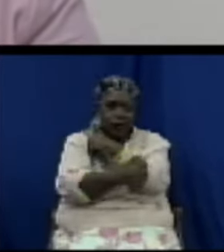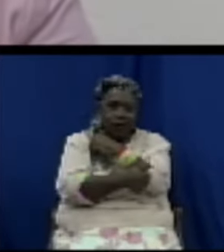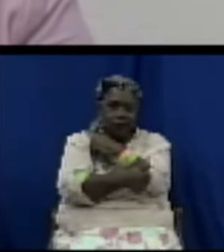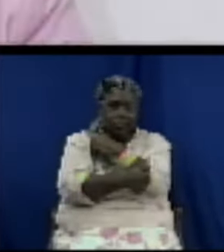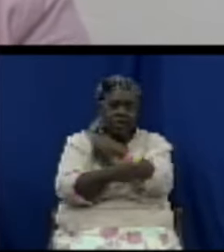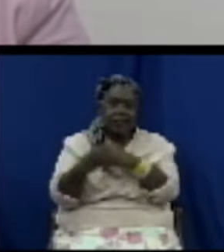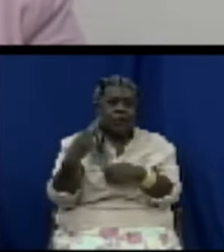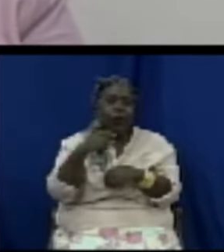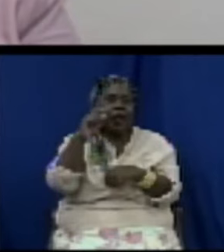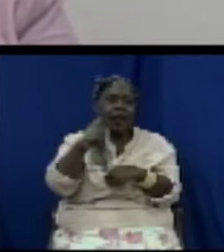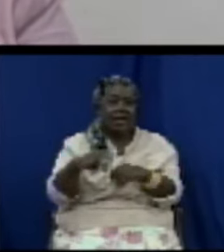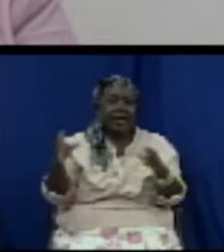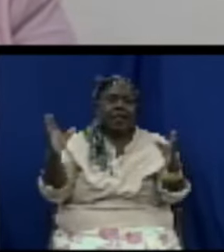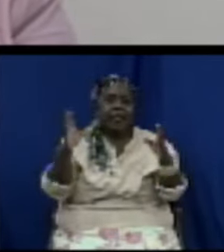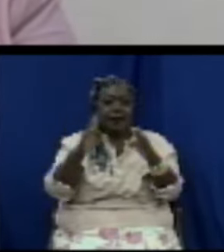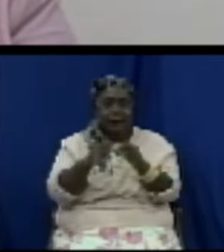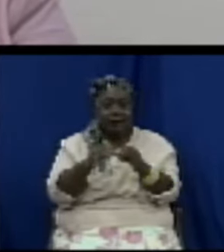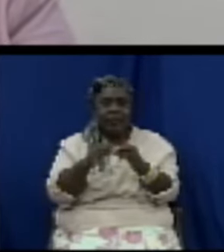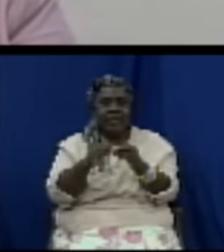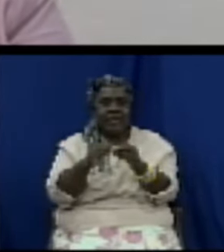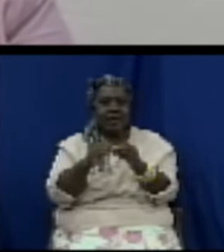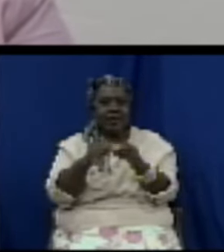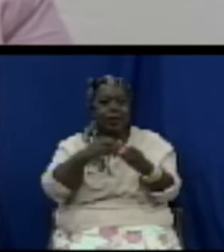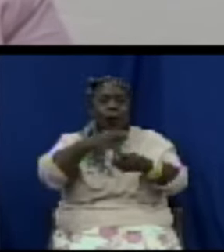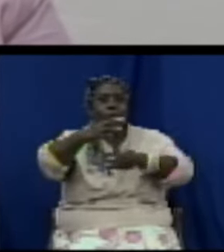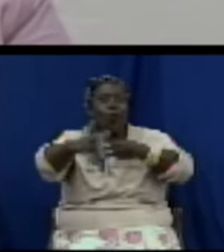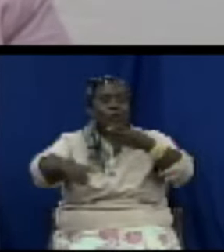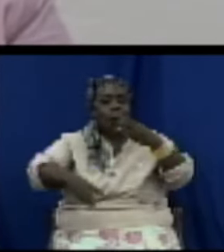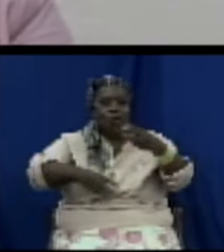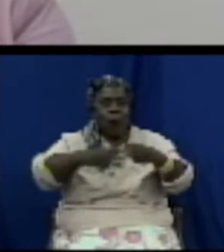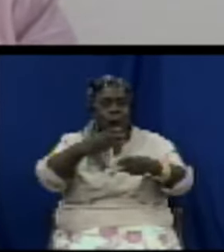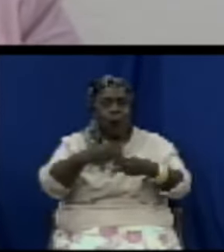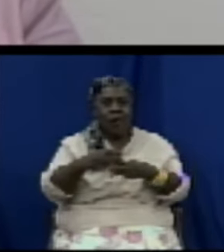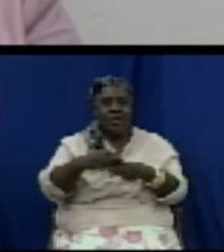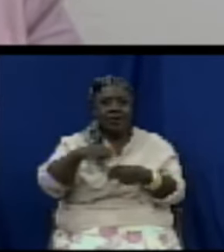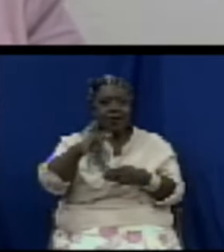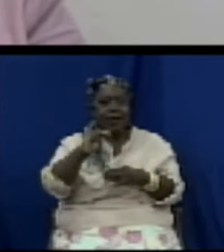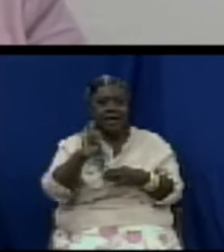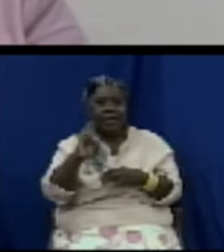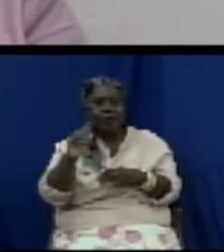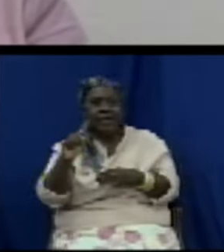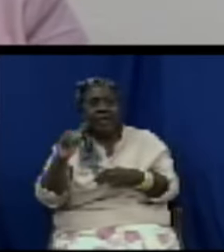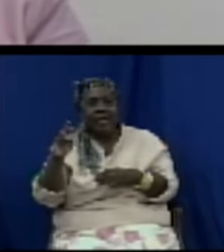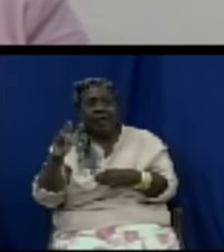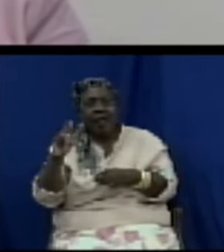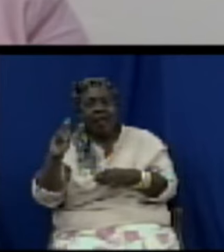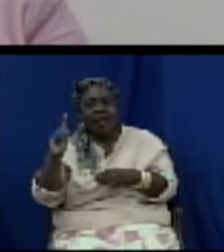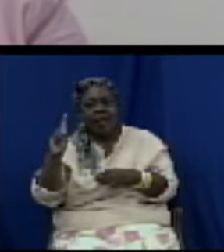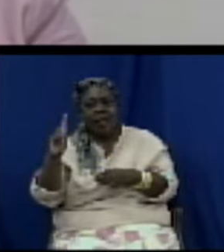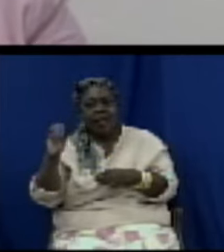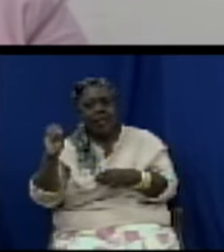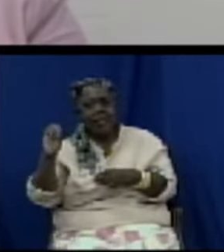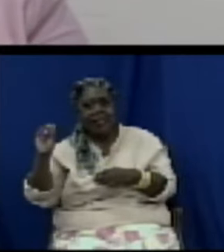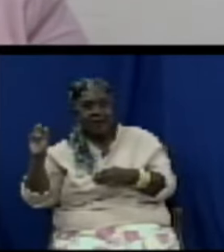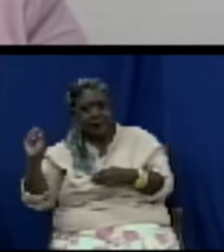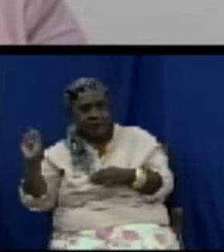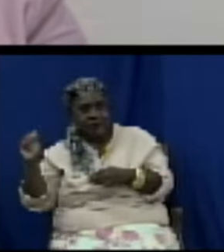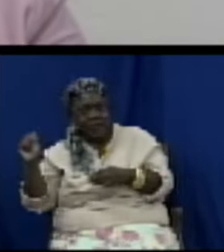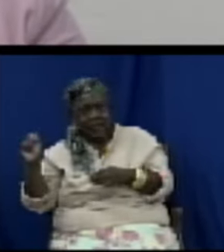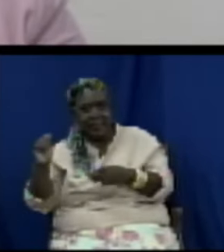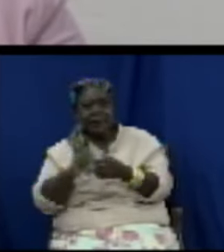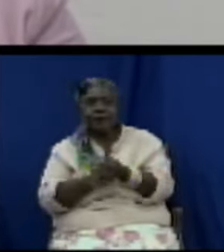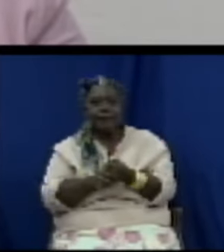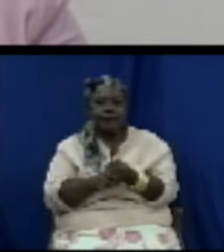market requirements international market penetration and our ability to attract increased investments